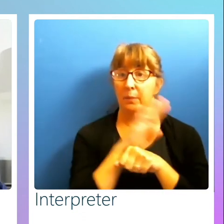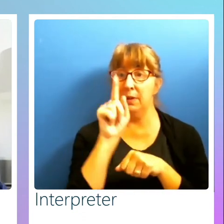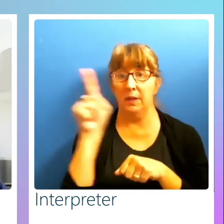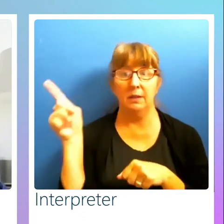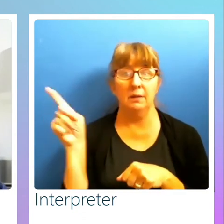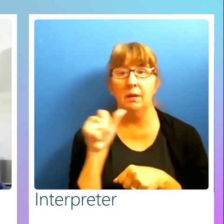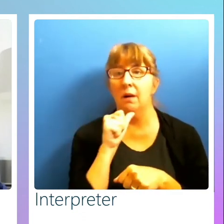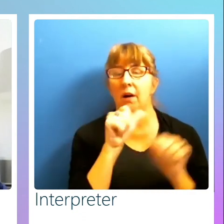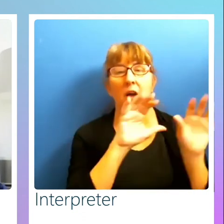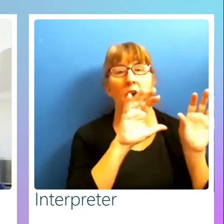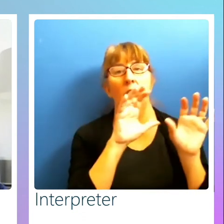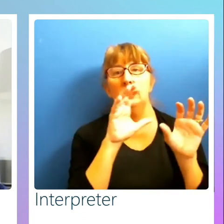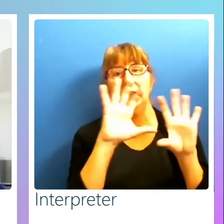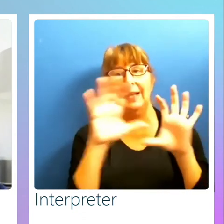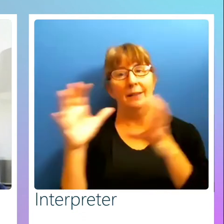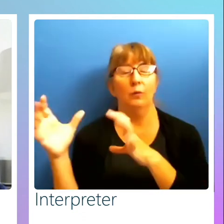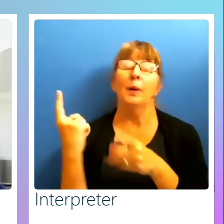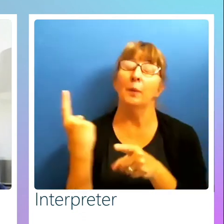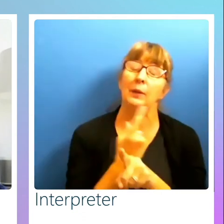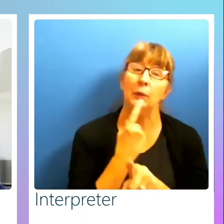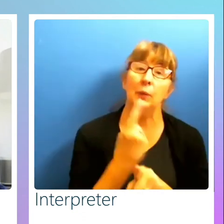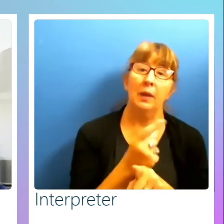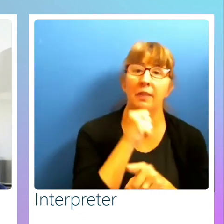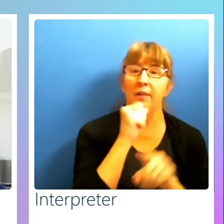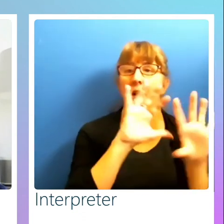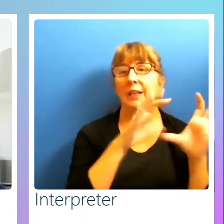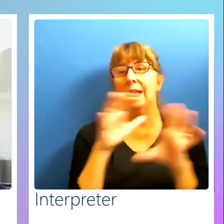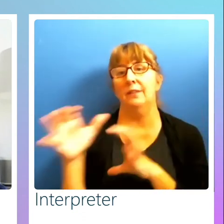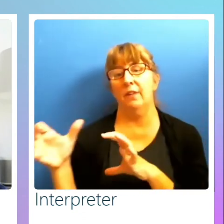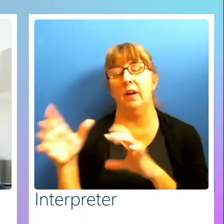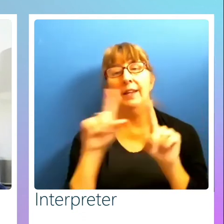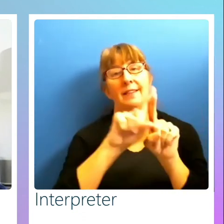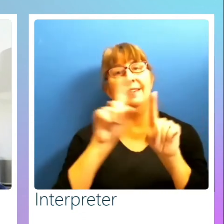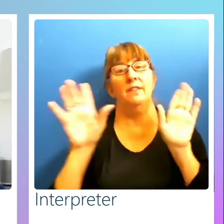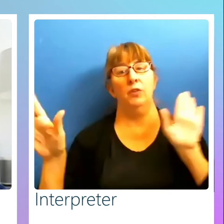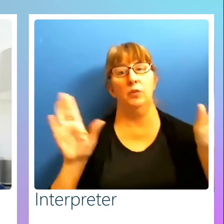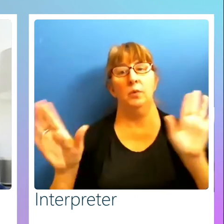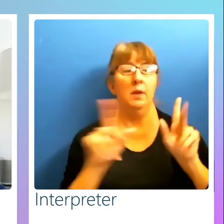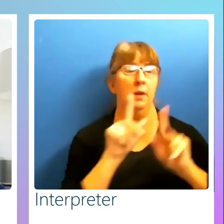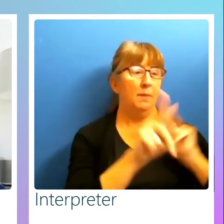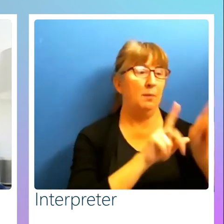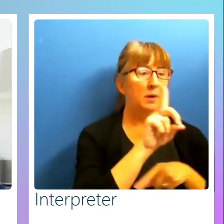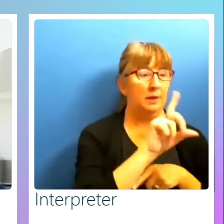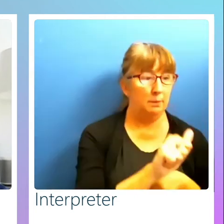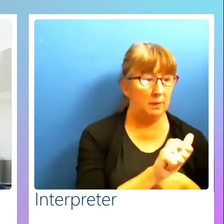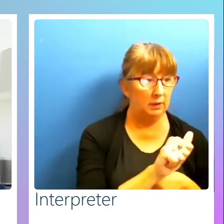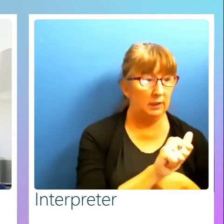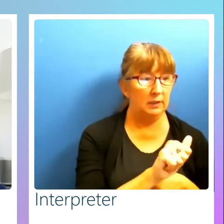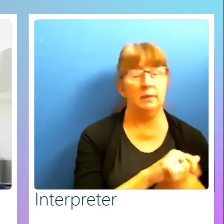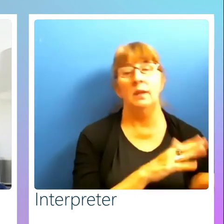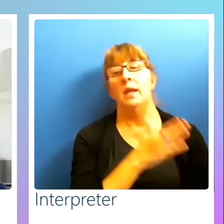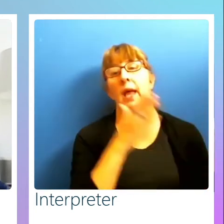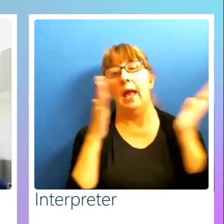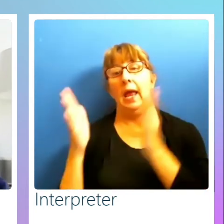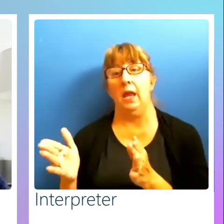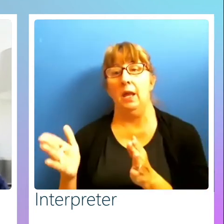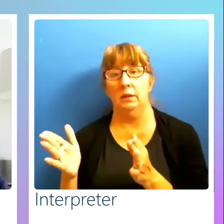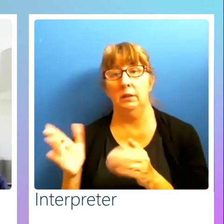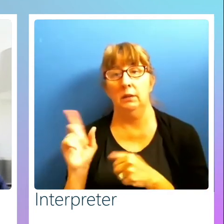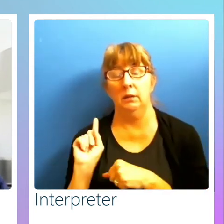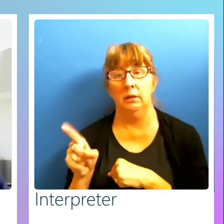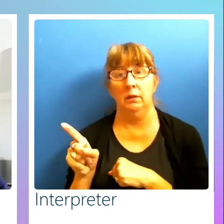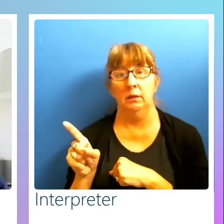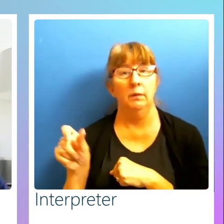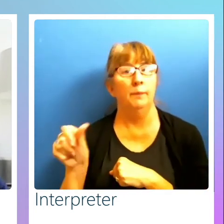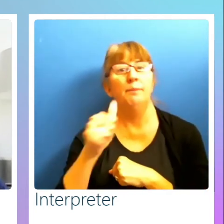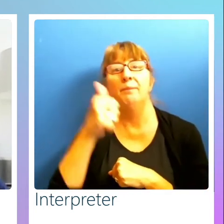classified, rightly so, companies aren't classifying the difference between people with disabilities and, you know,